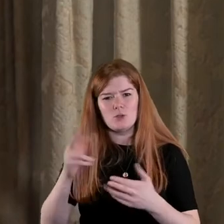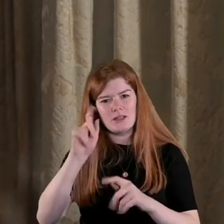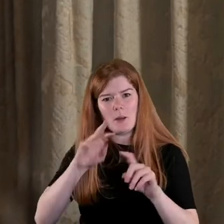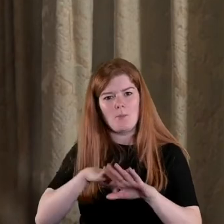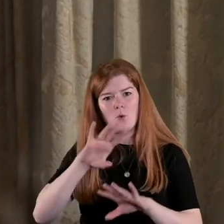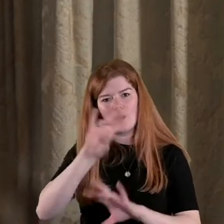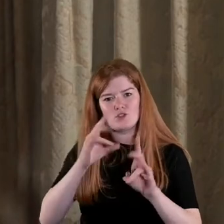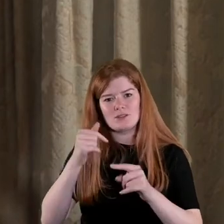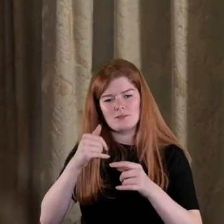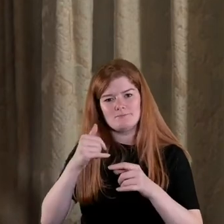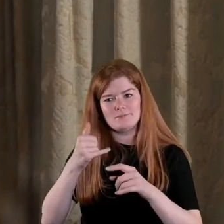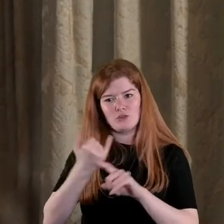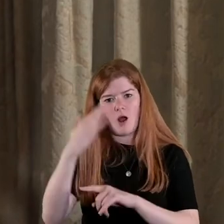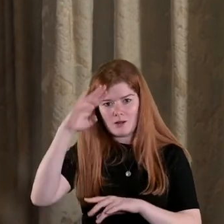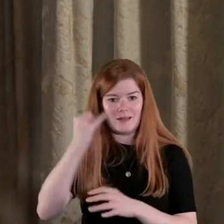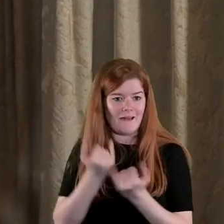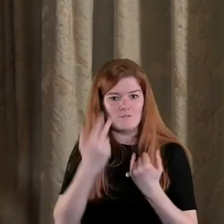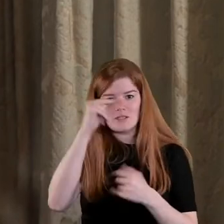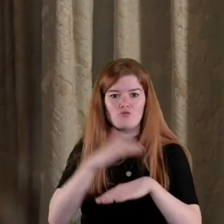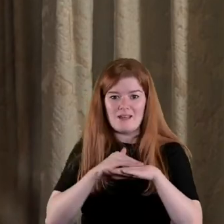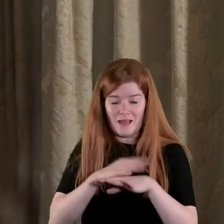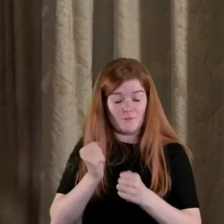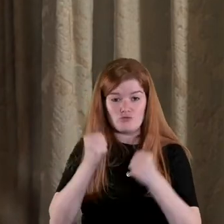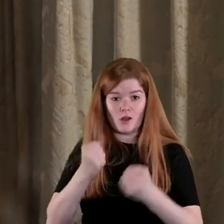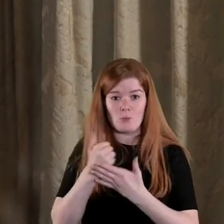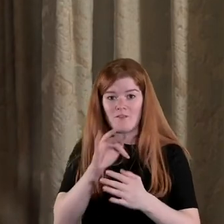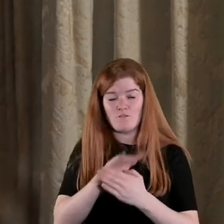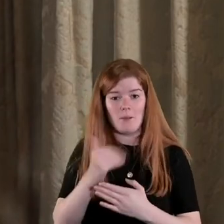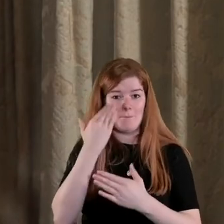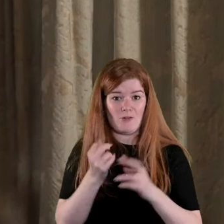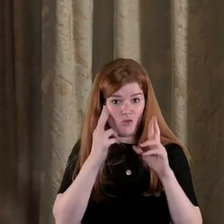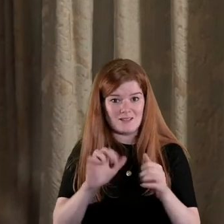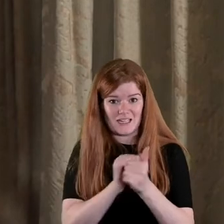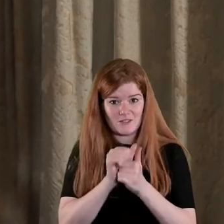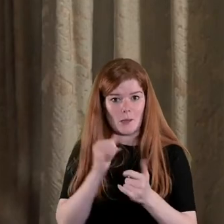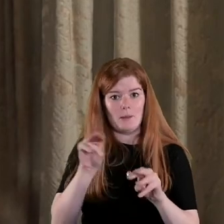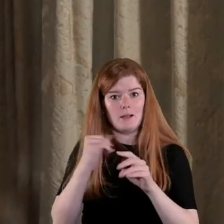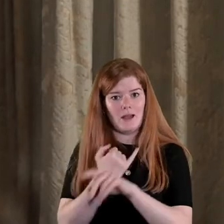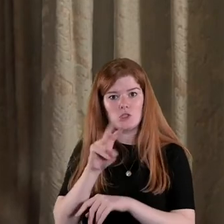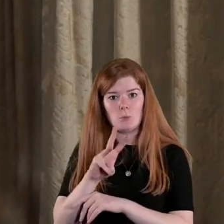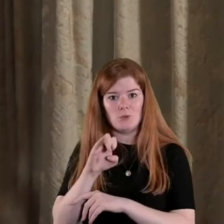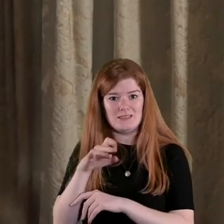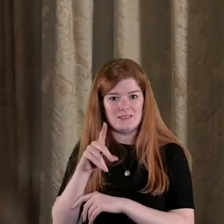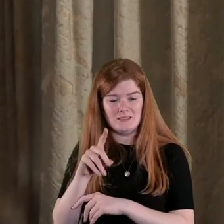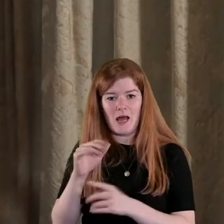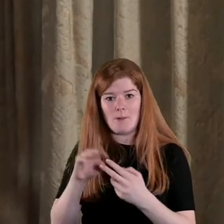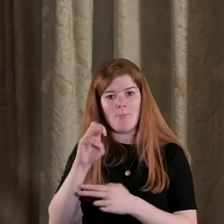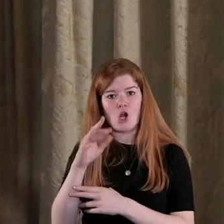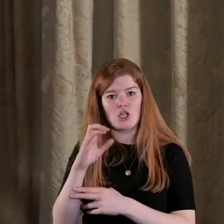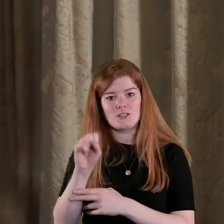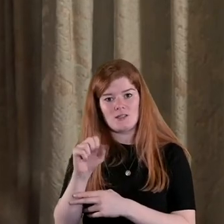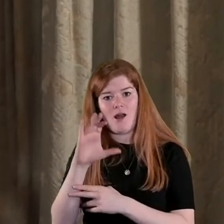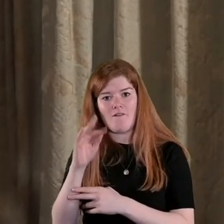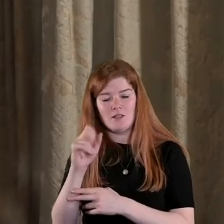as race so you've got for example quite a lot of support from black rights activists people like W.E.B. Du Bois and Marcus Garvey